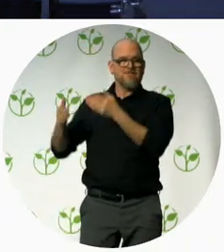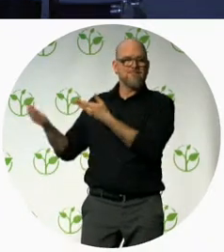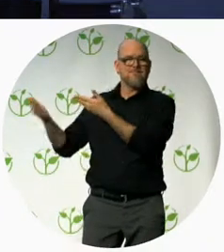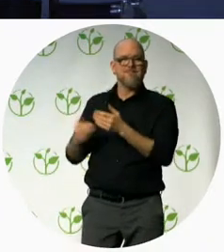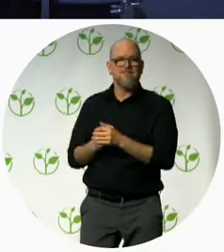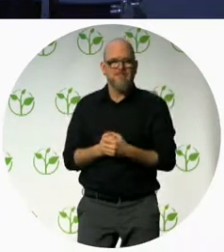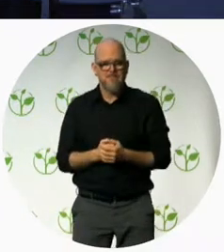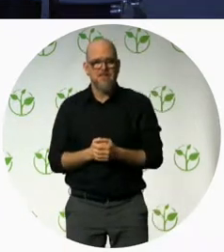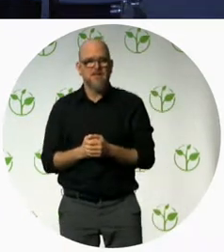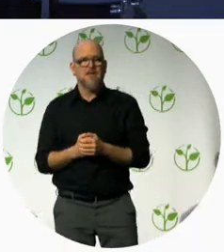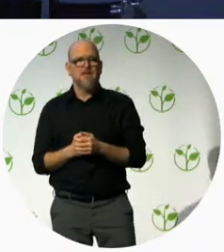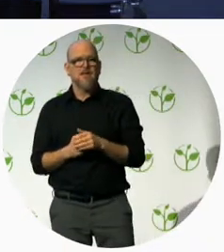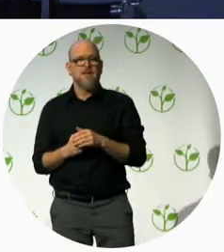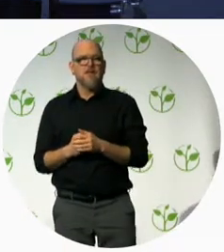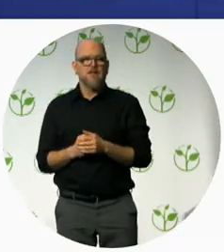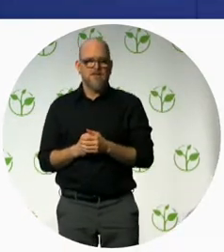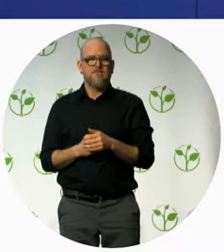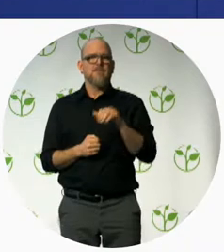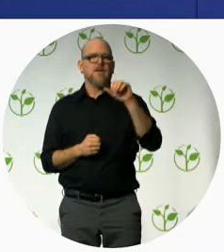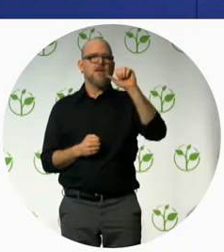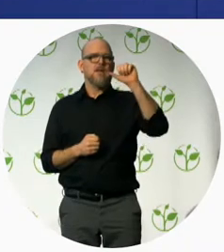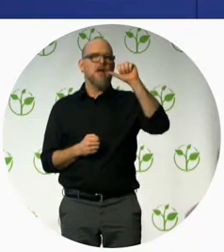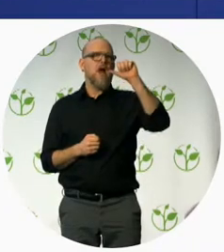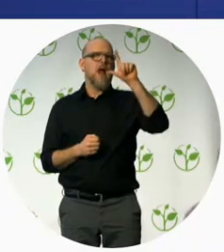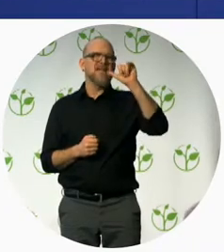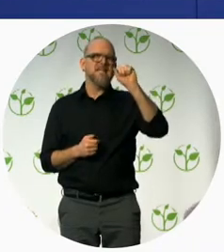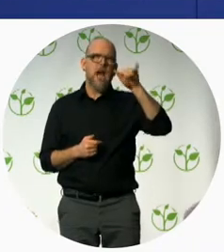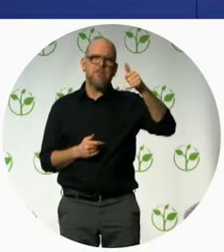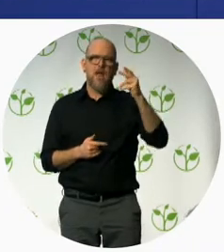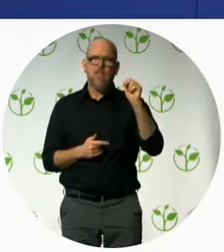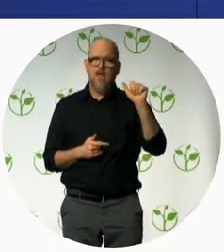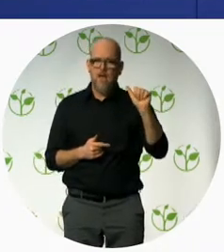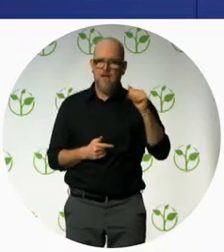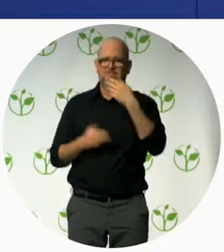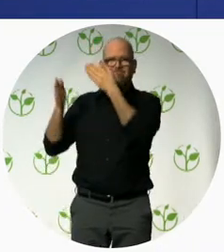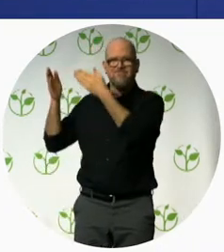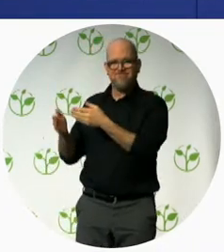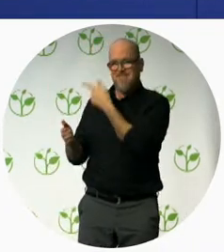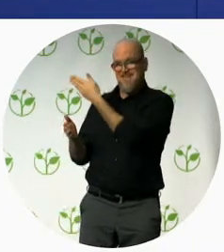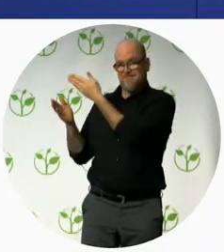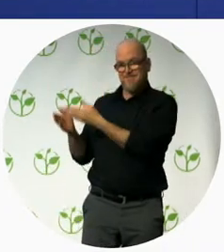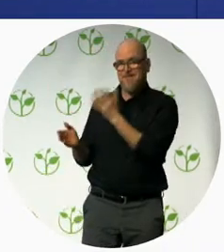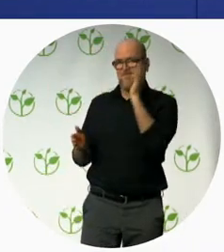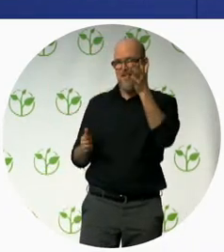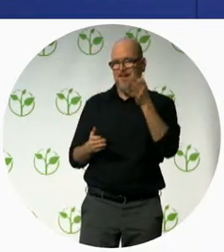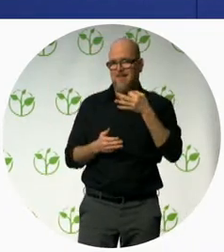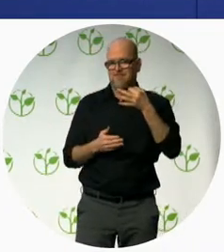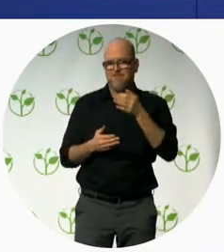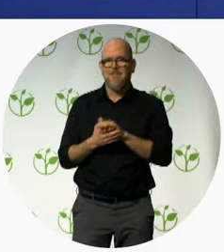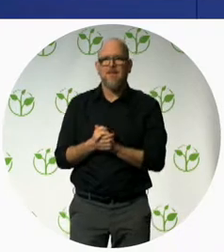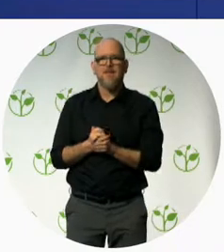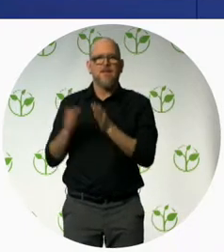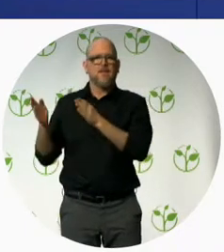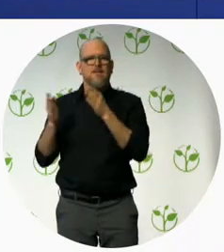Thierry Reginas of the ICRC Moveability Foundation Mohamed Muit